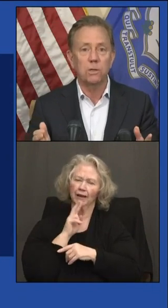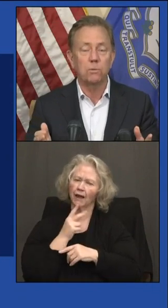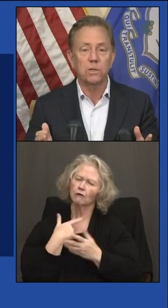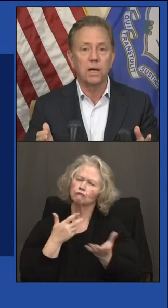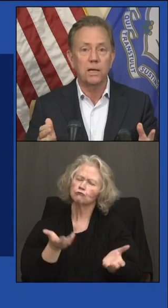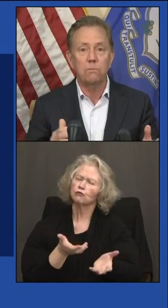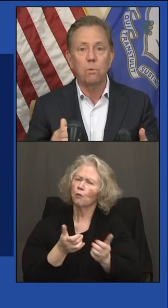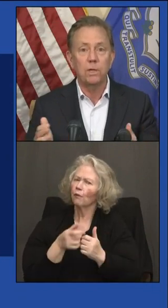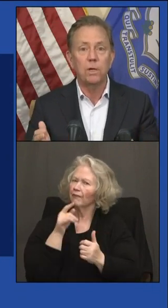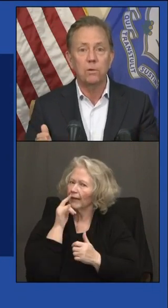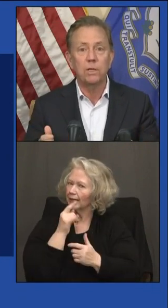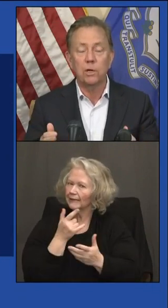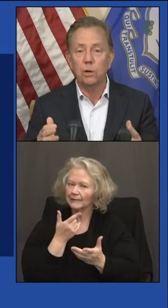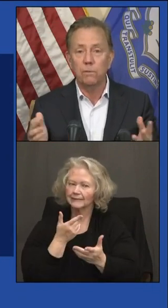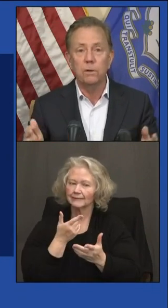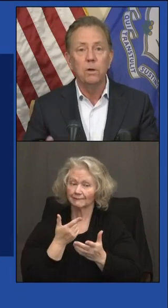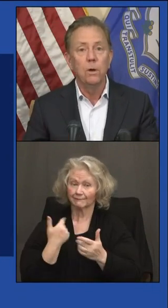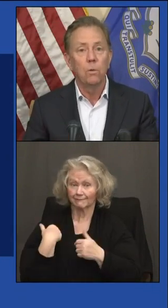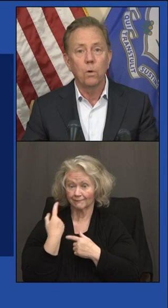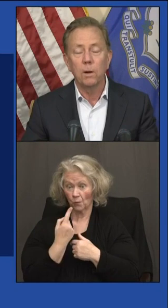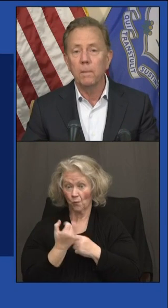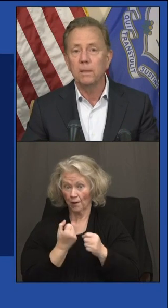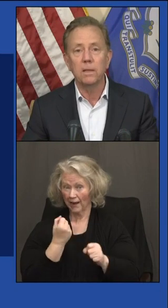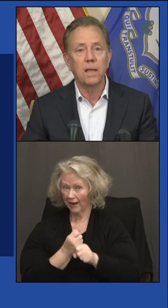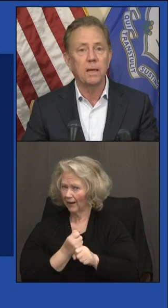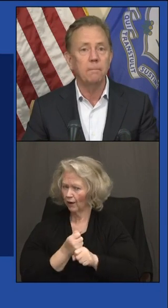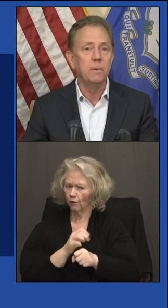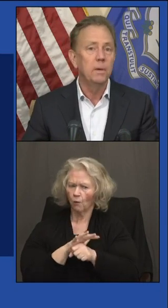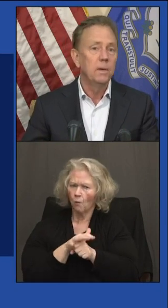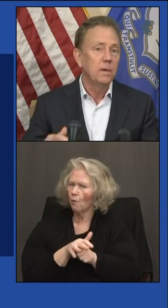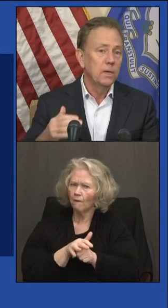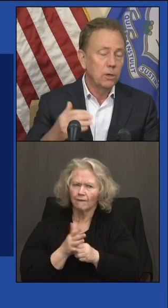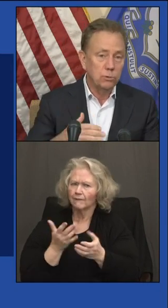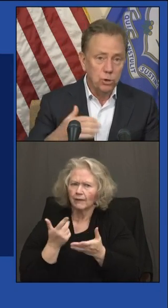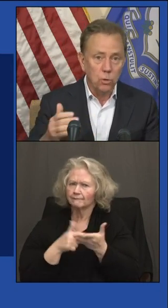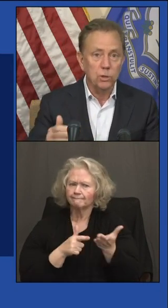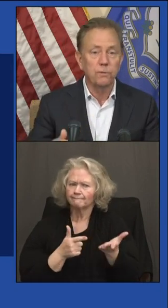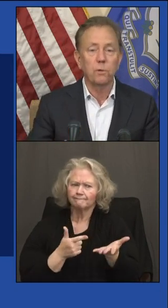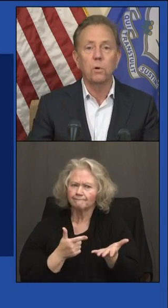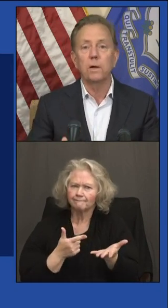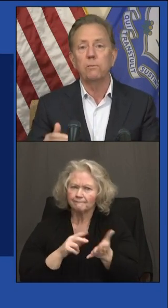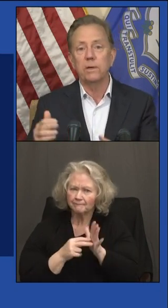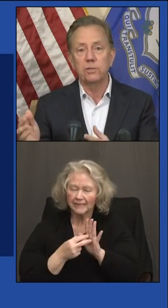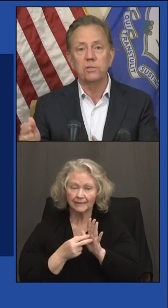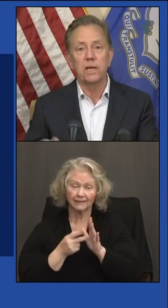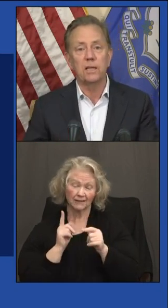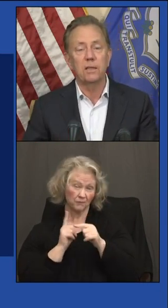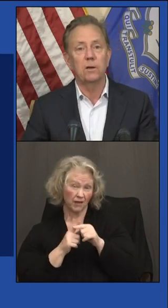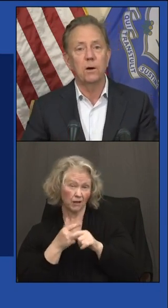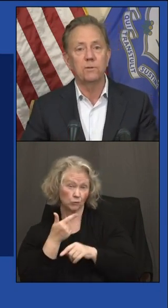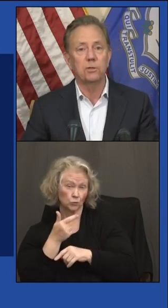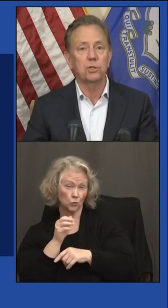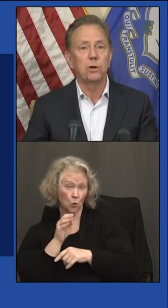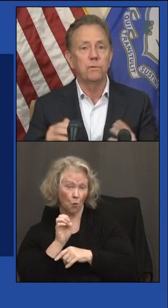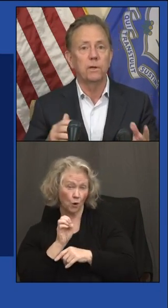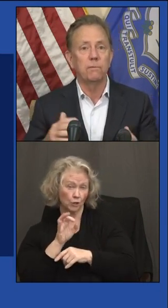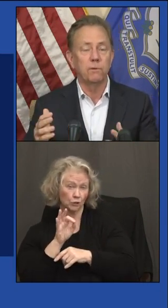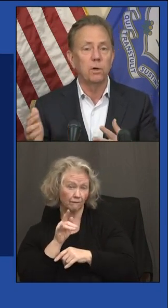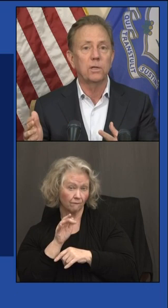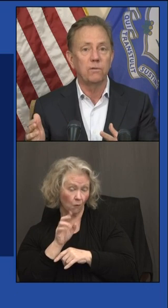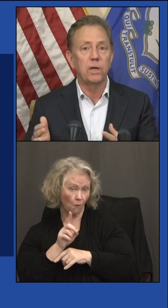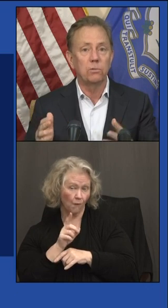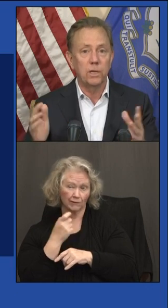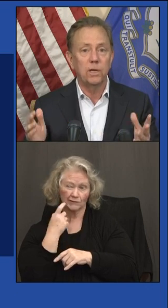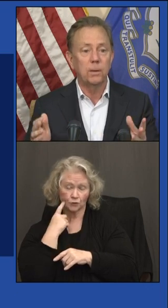wanted to see what it was like one year in the COVID, what it meant to them. You know, George Floyd, we just had the officer Chauvin,